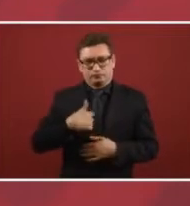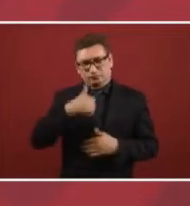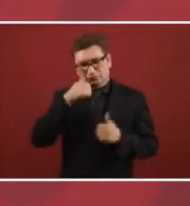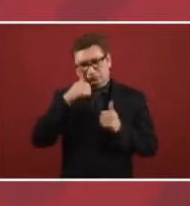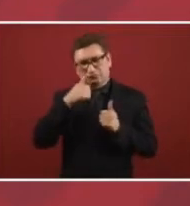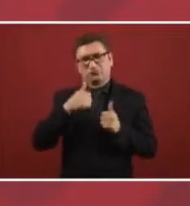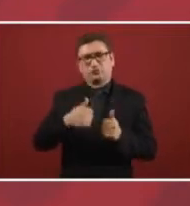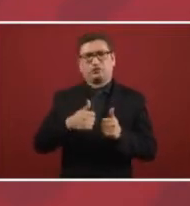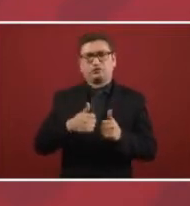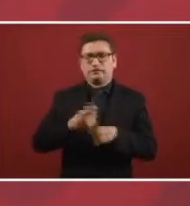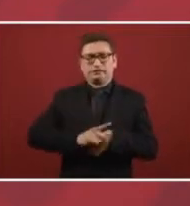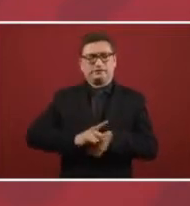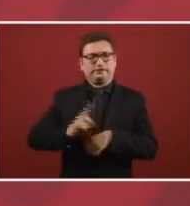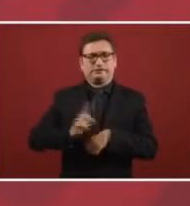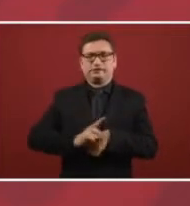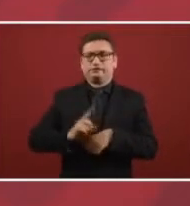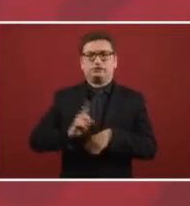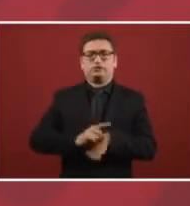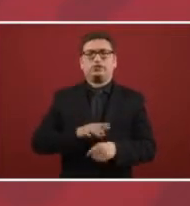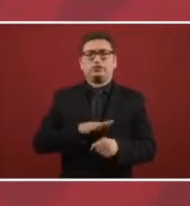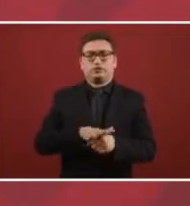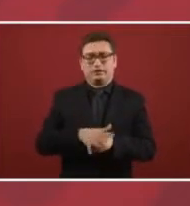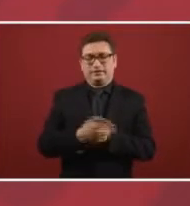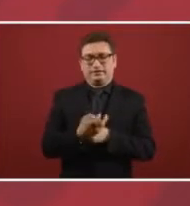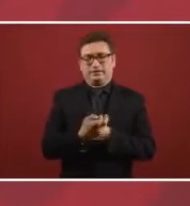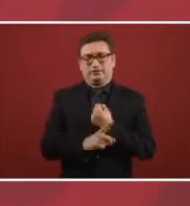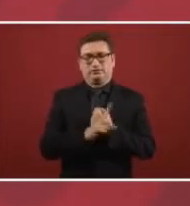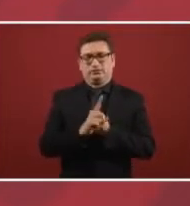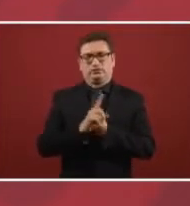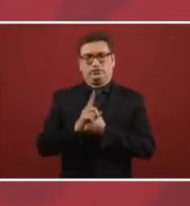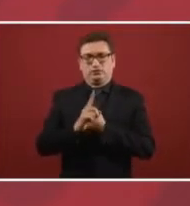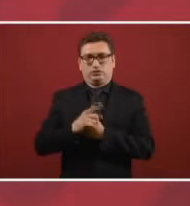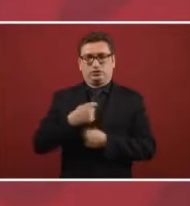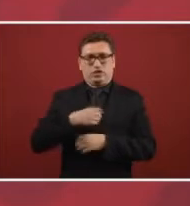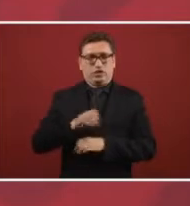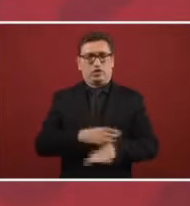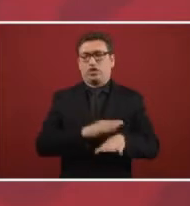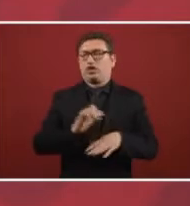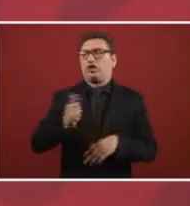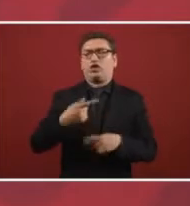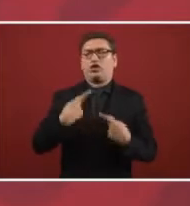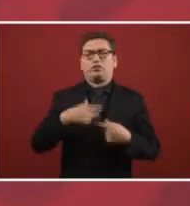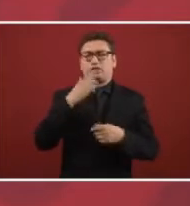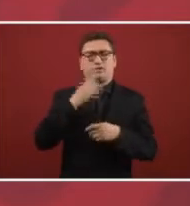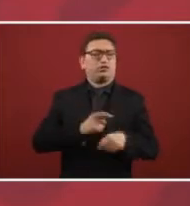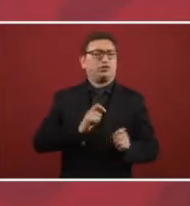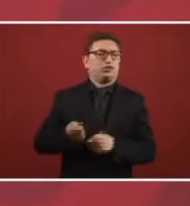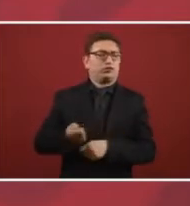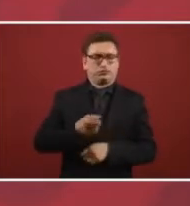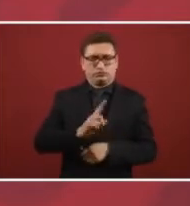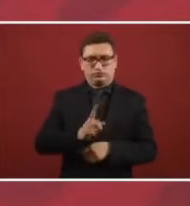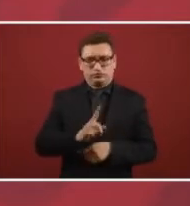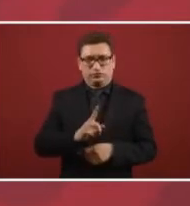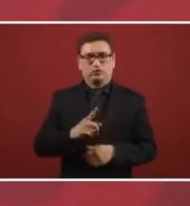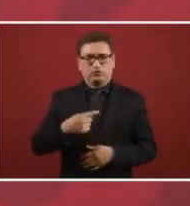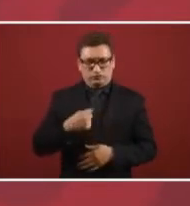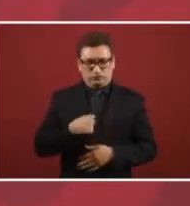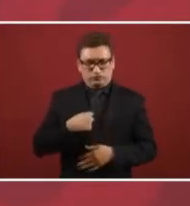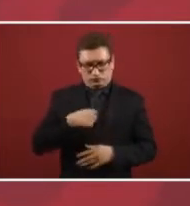daily to the problem. And I am not delegating this matter